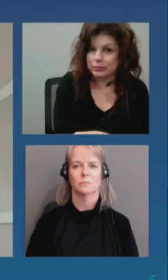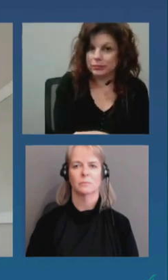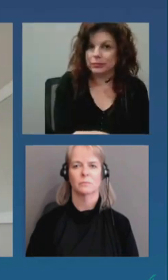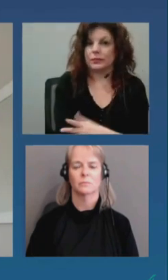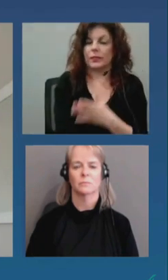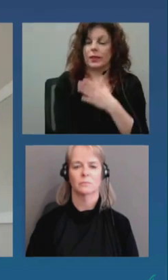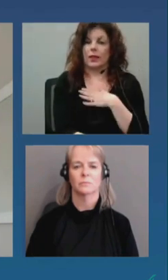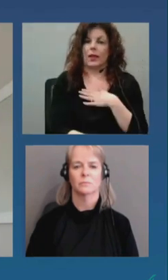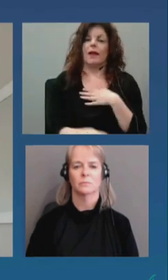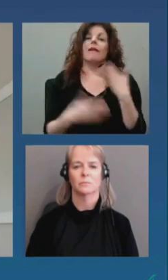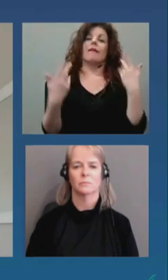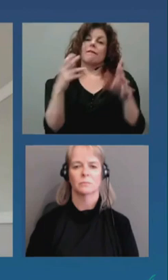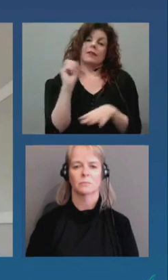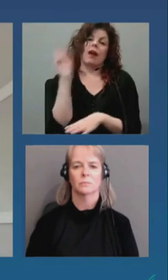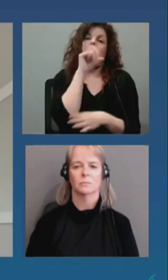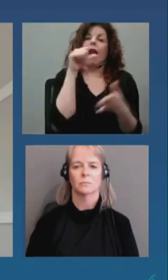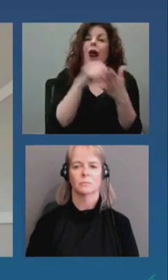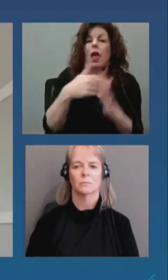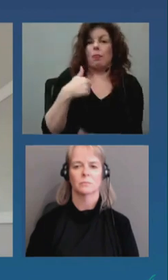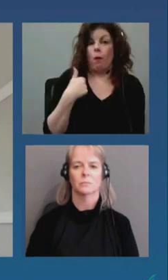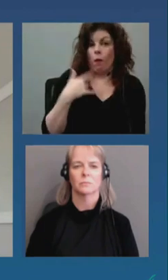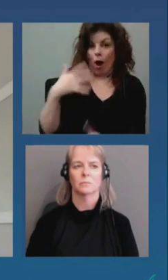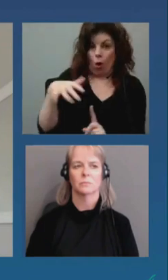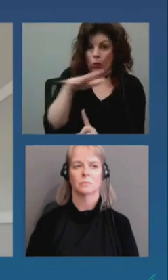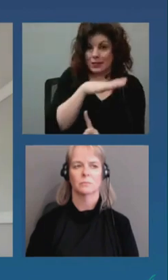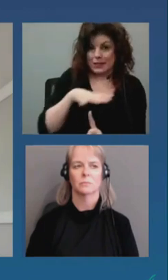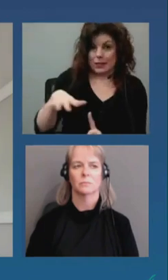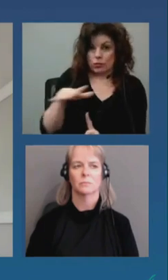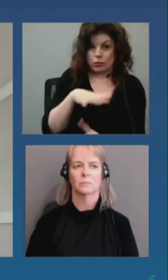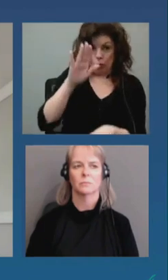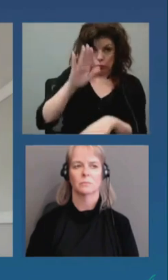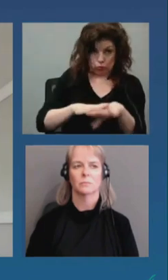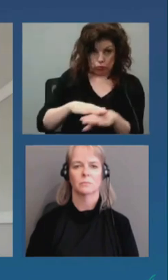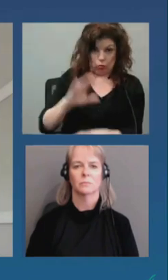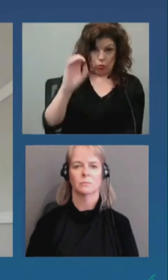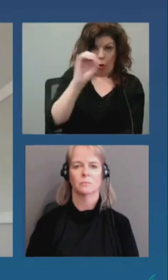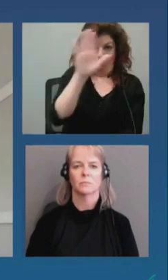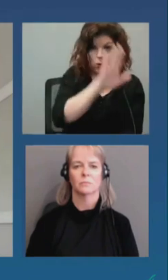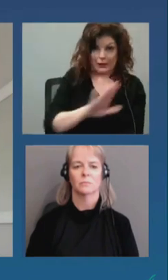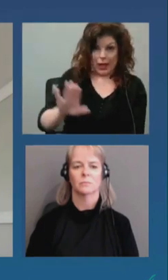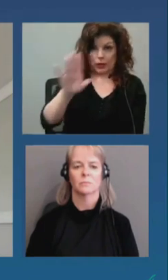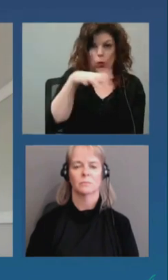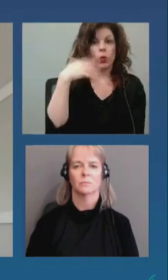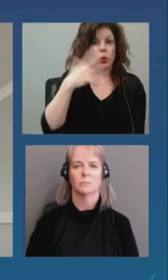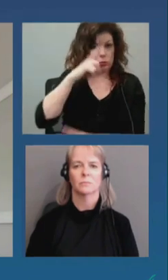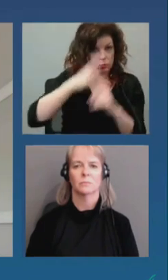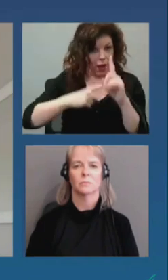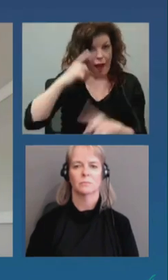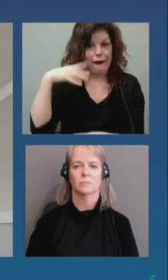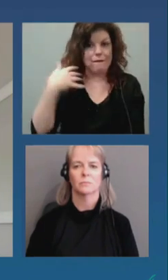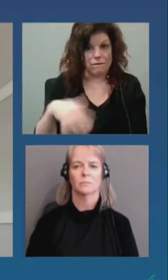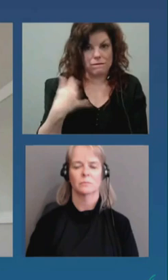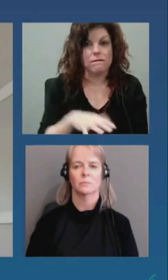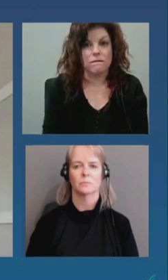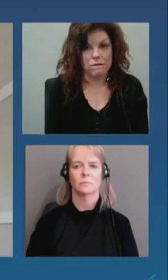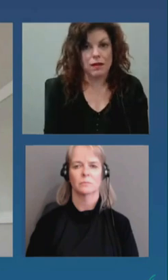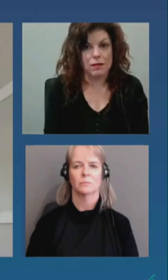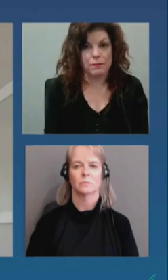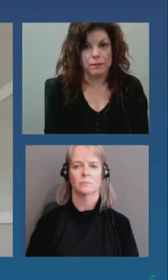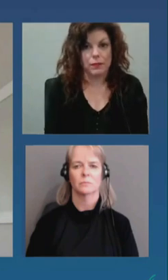envoyé cette lettre parce que la situation en Ontario est sérieuse. C'est